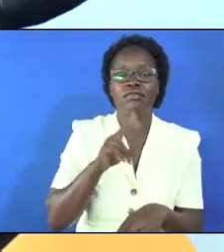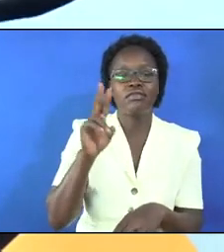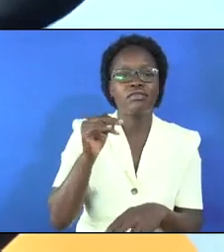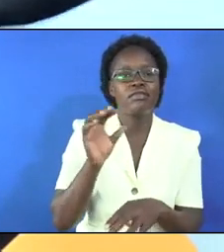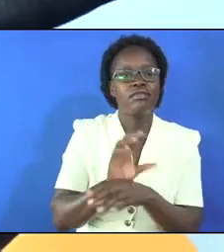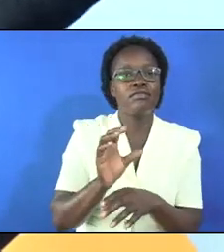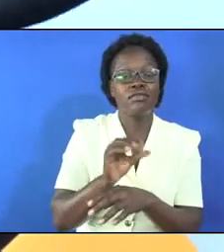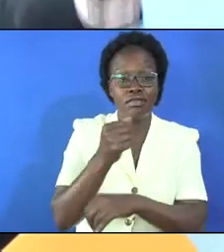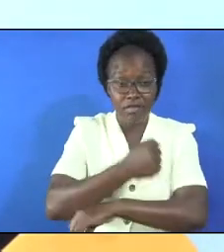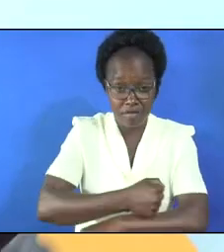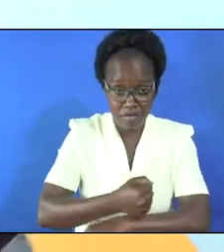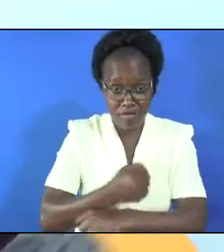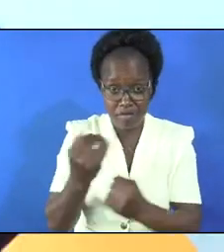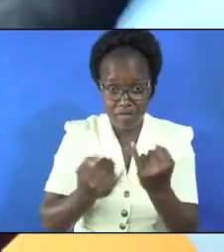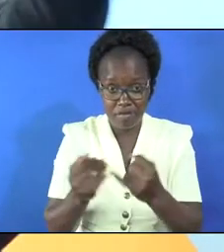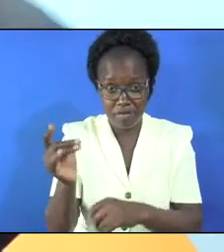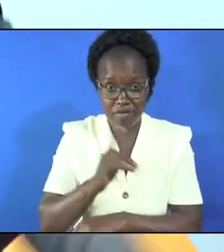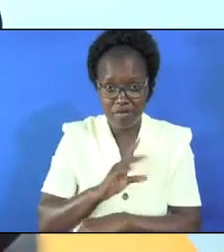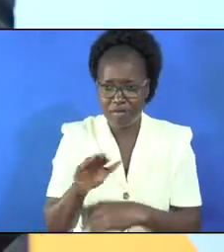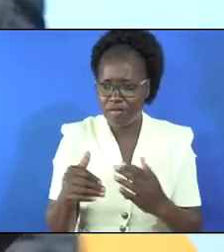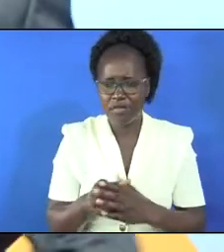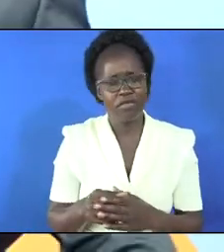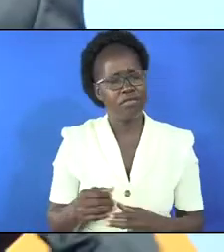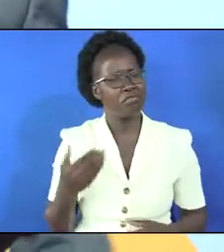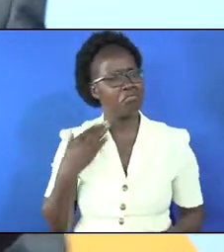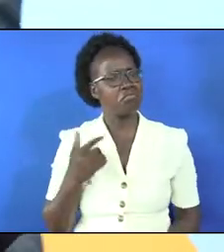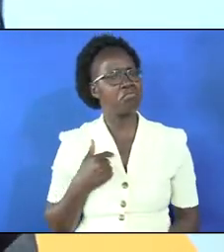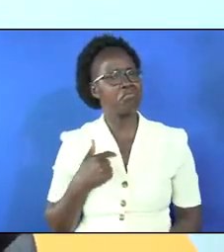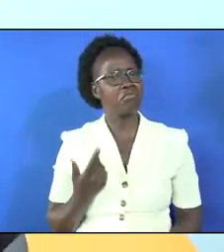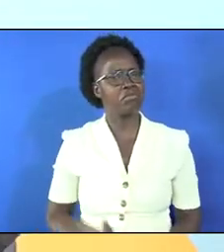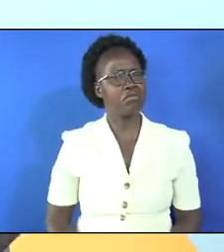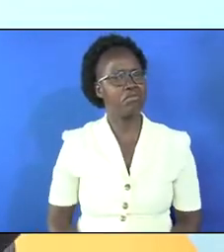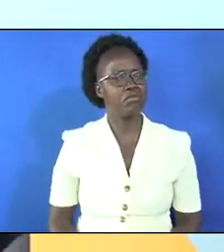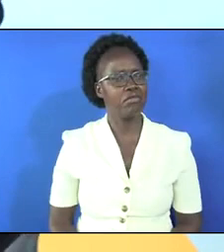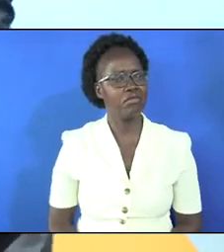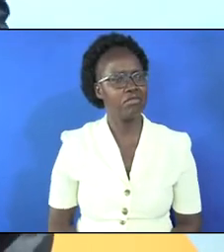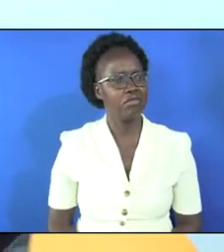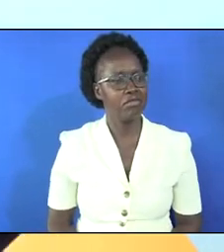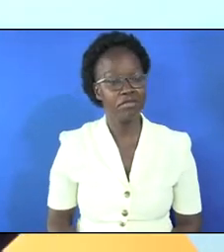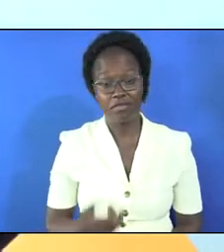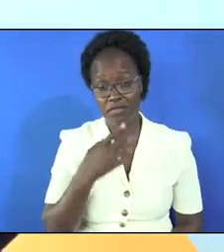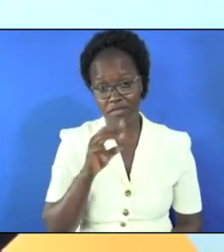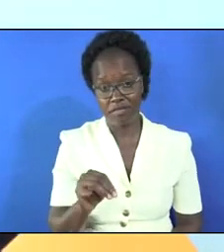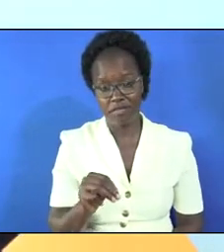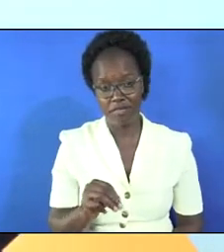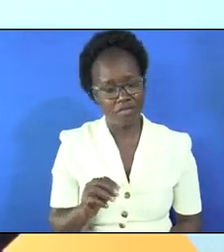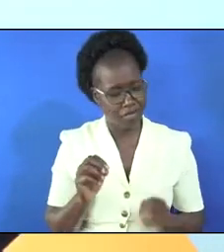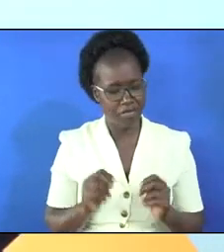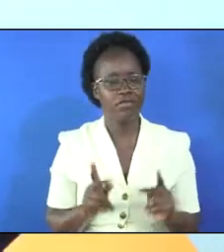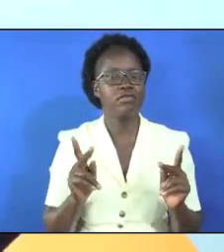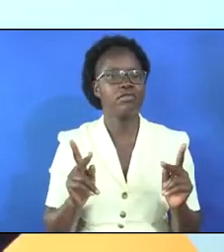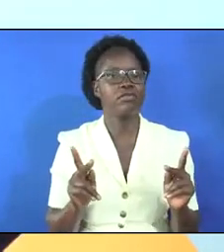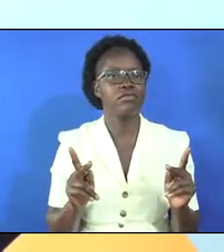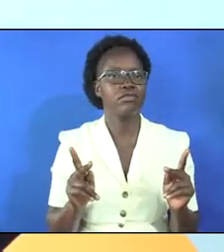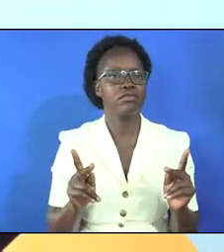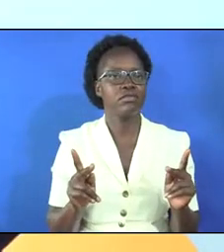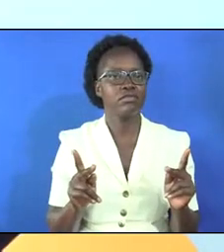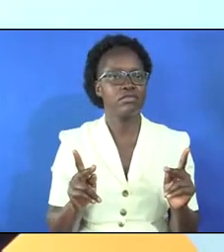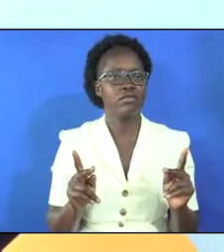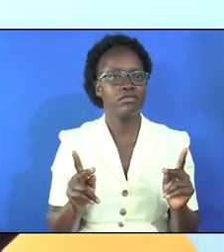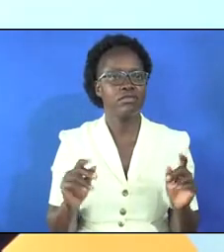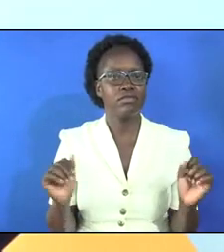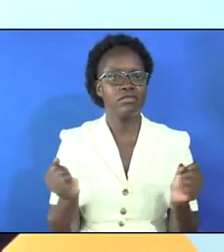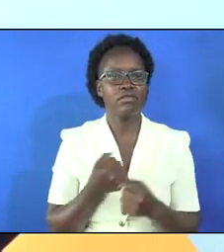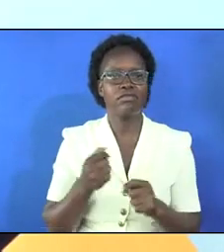church on a sub school on a sabbath day everyone hated me but i told them you cannot